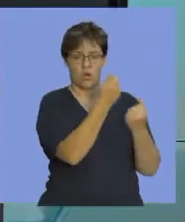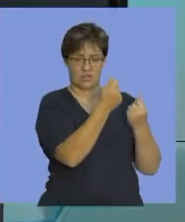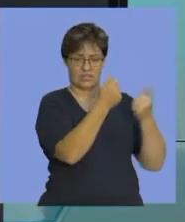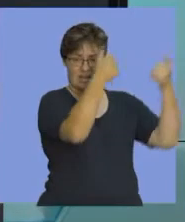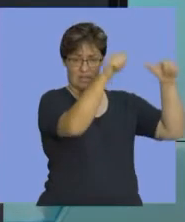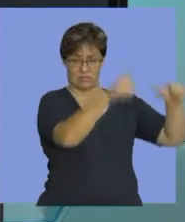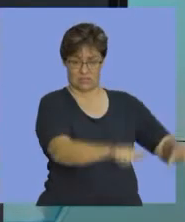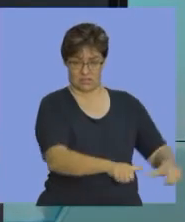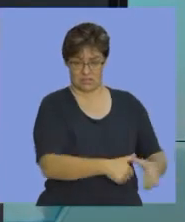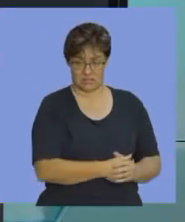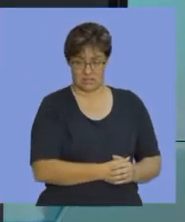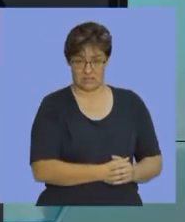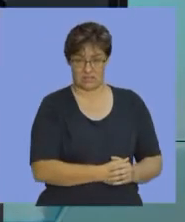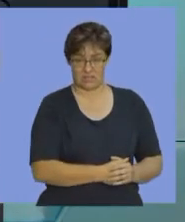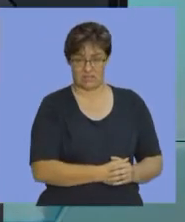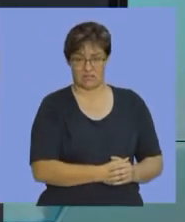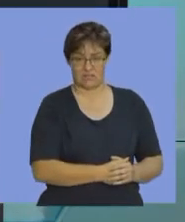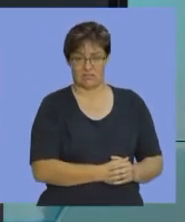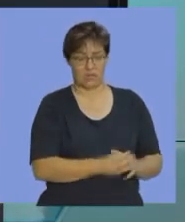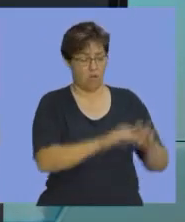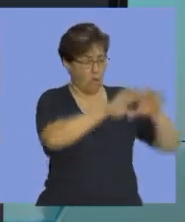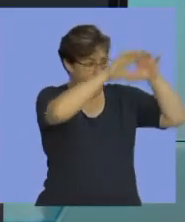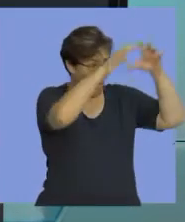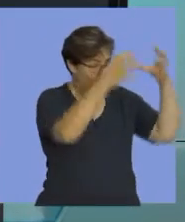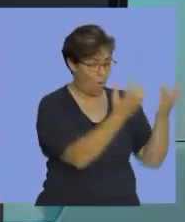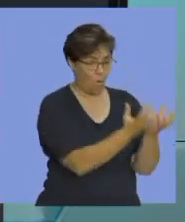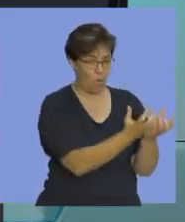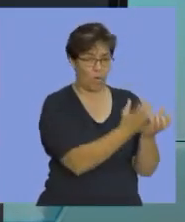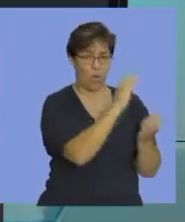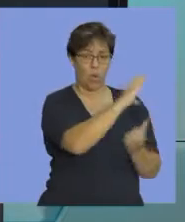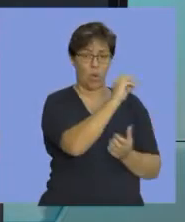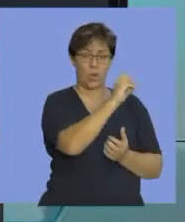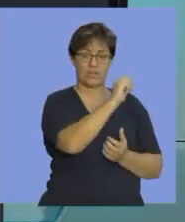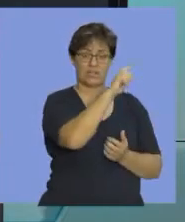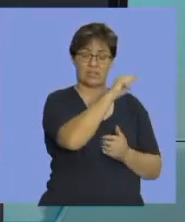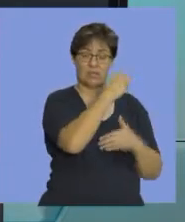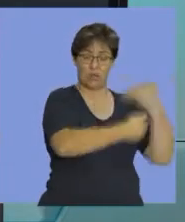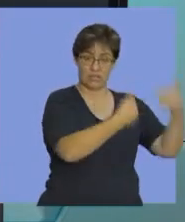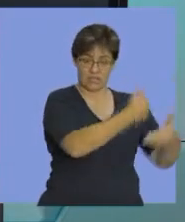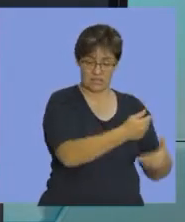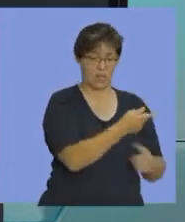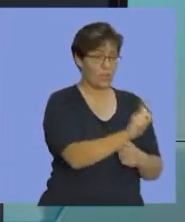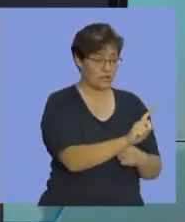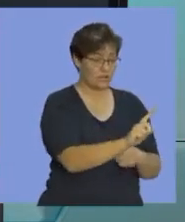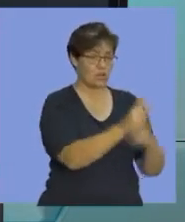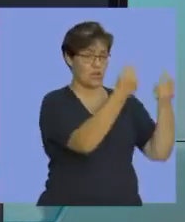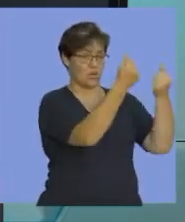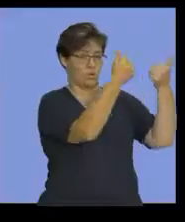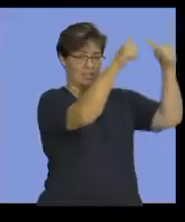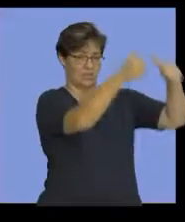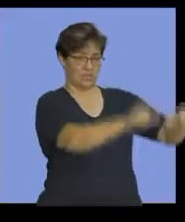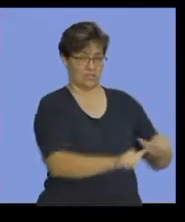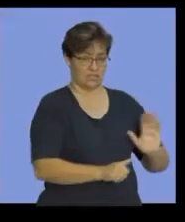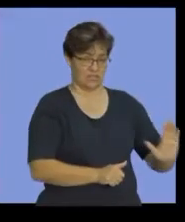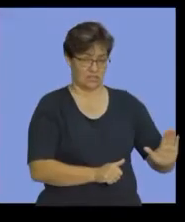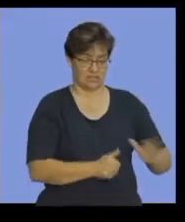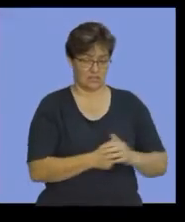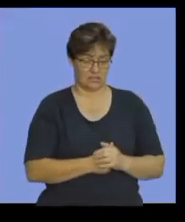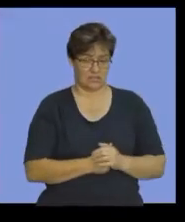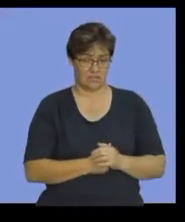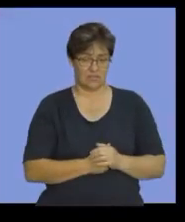Clear? So this entire cost processing is called cost accounting. Okay.